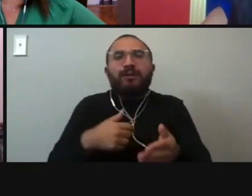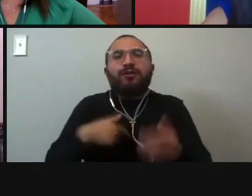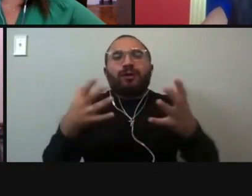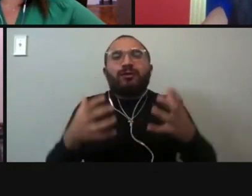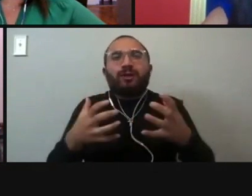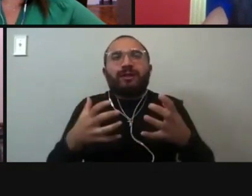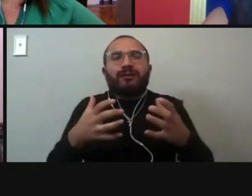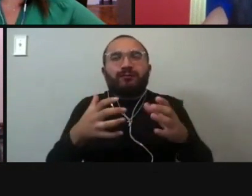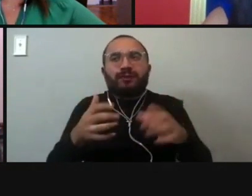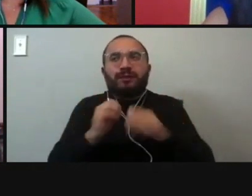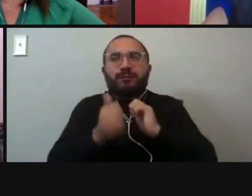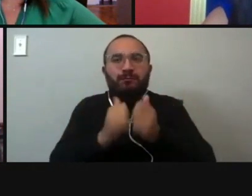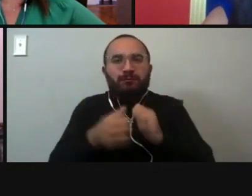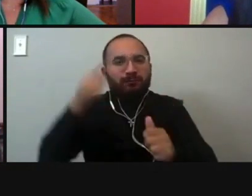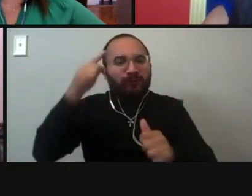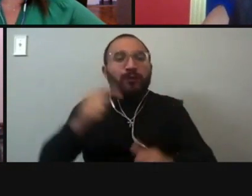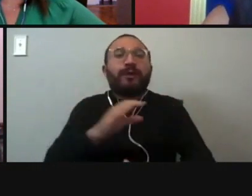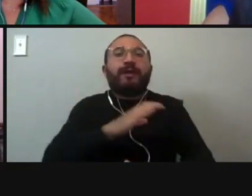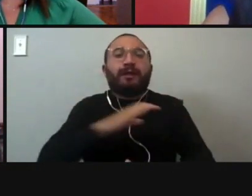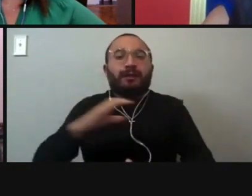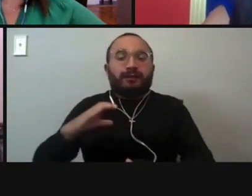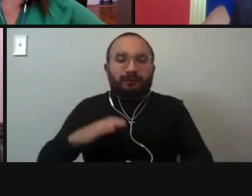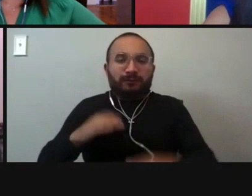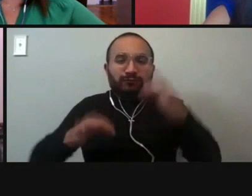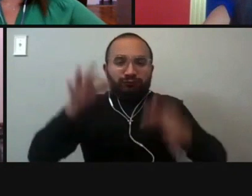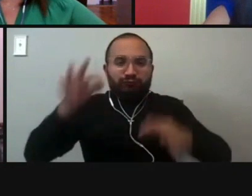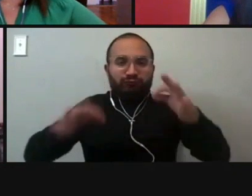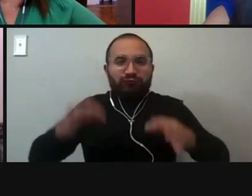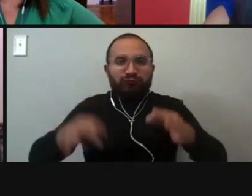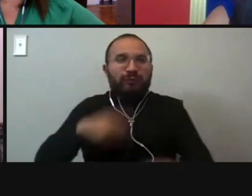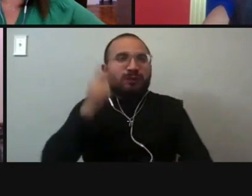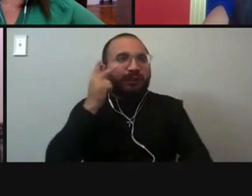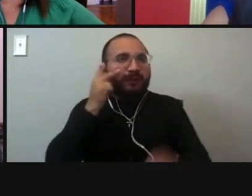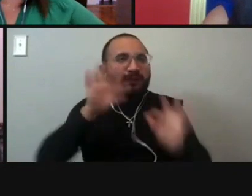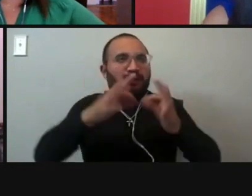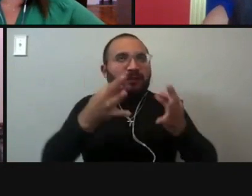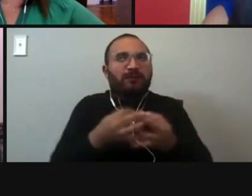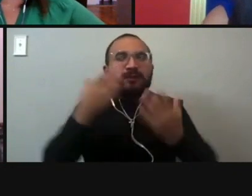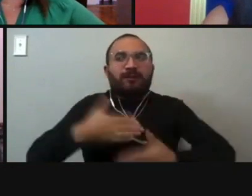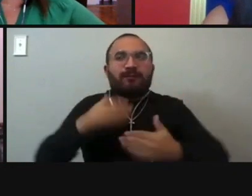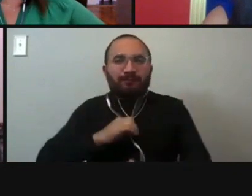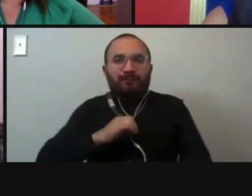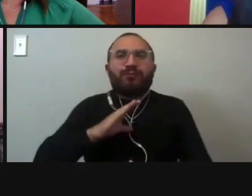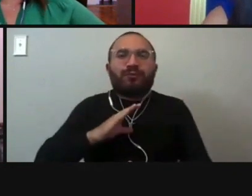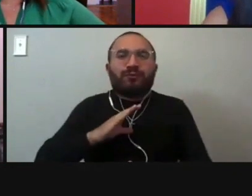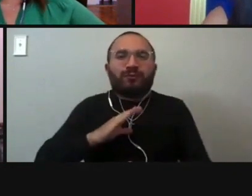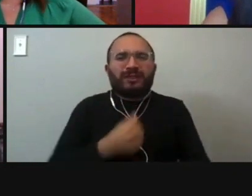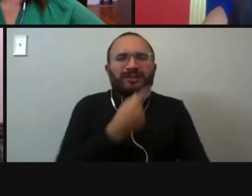wanted to be in a position where I could help and make a difference in more people's lives as opposed to one or two families at a time.